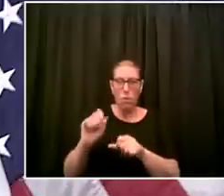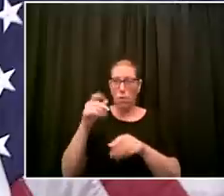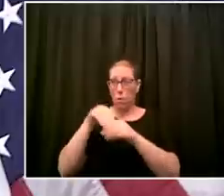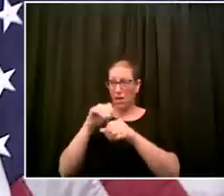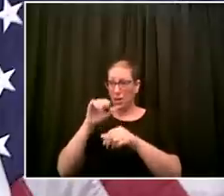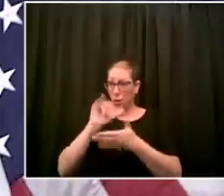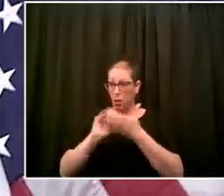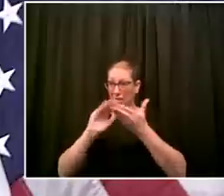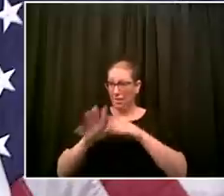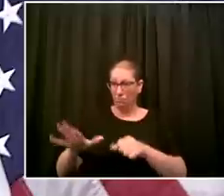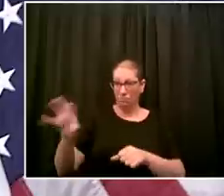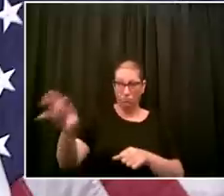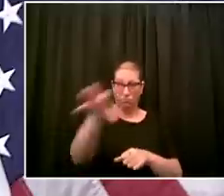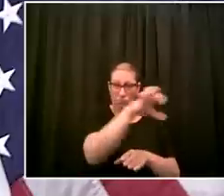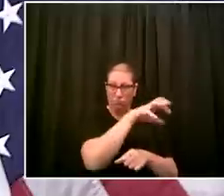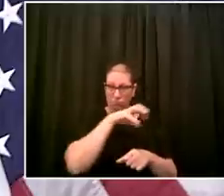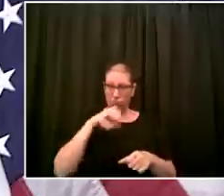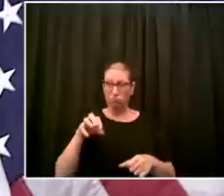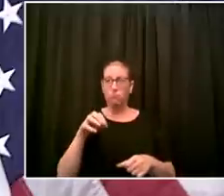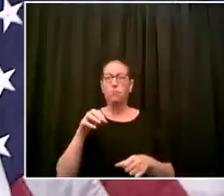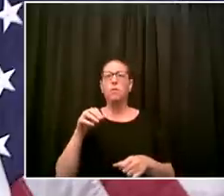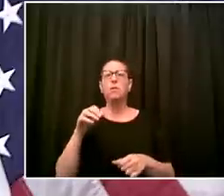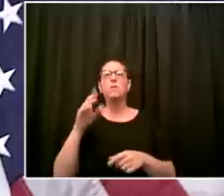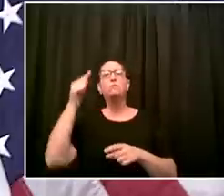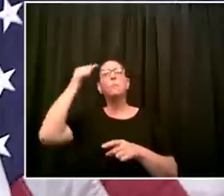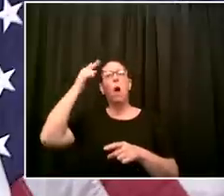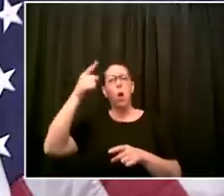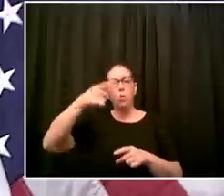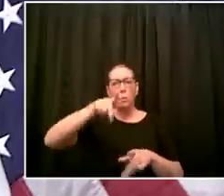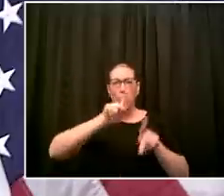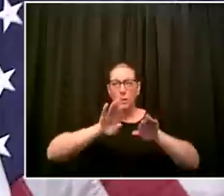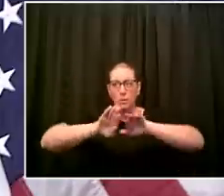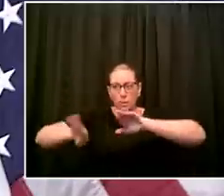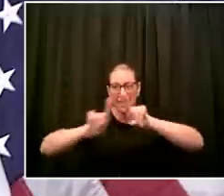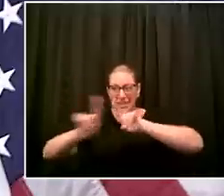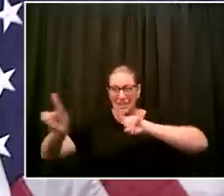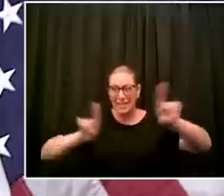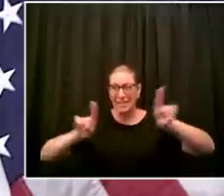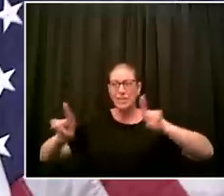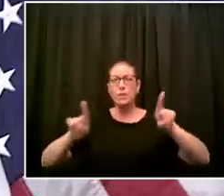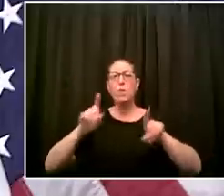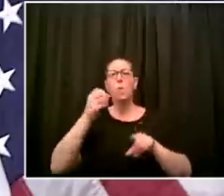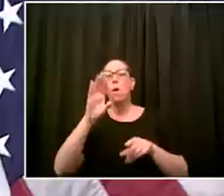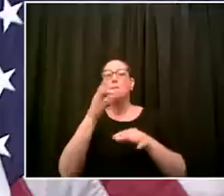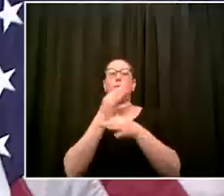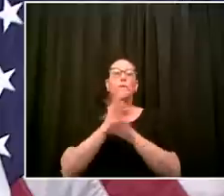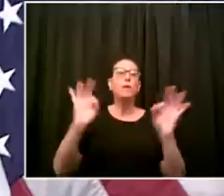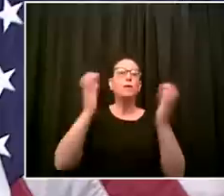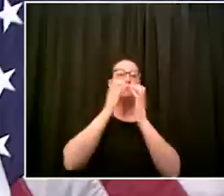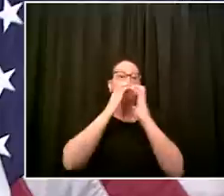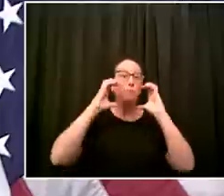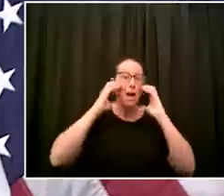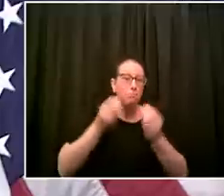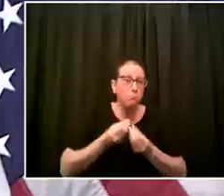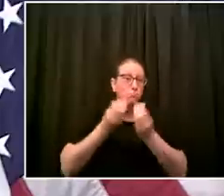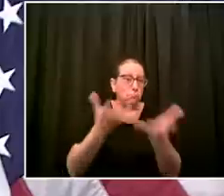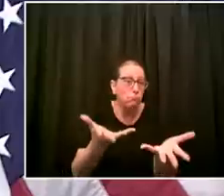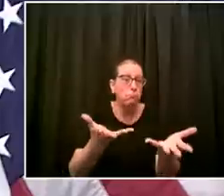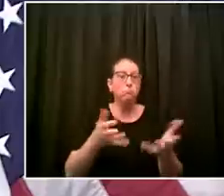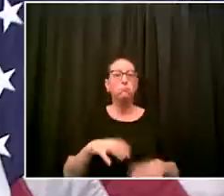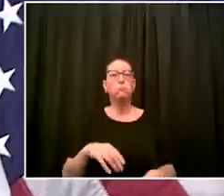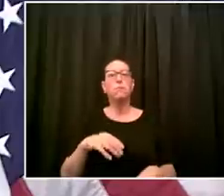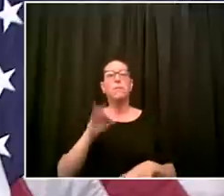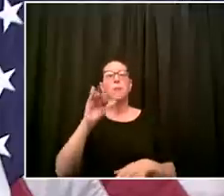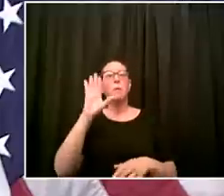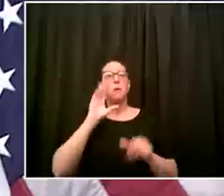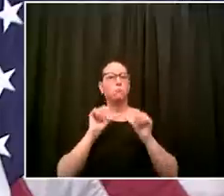you know a lot of times people just need the reminder uh the story here this weekend and every weekend is the vast majority of new yorkers are